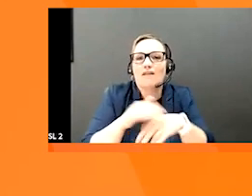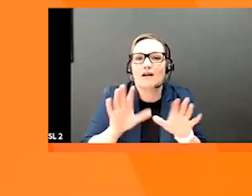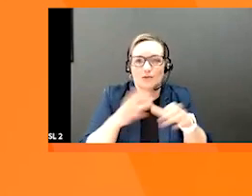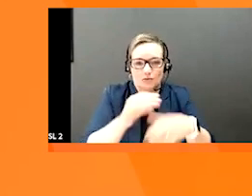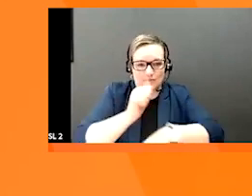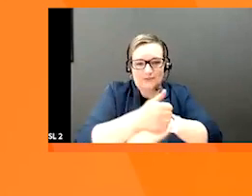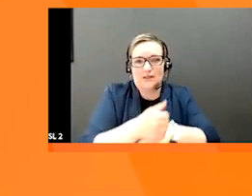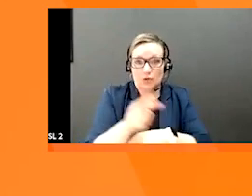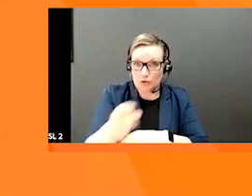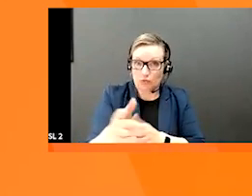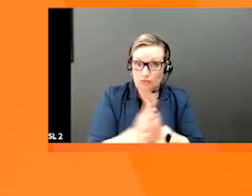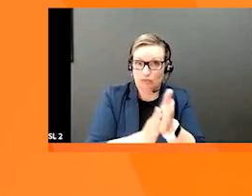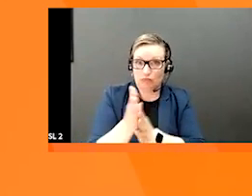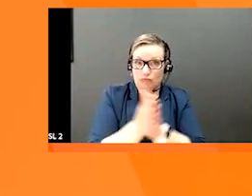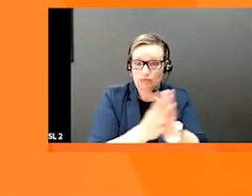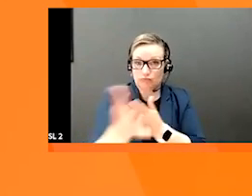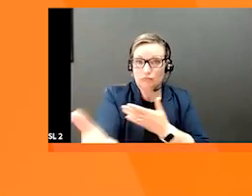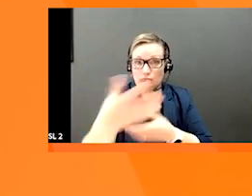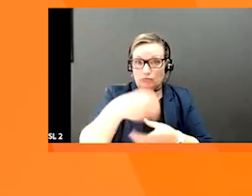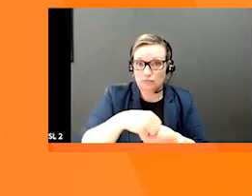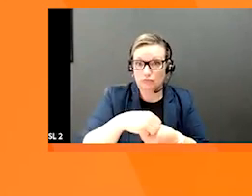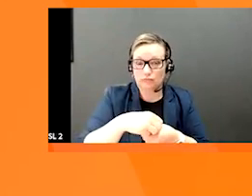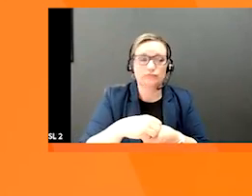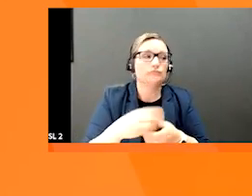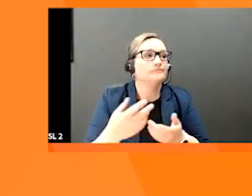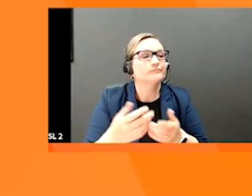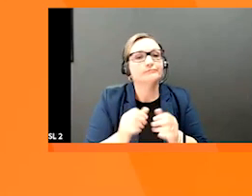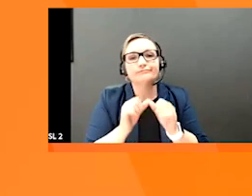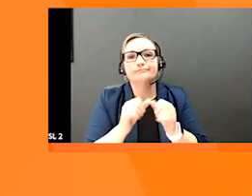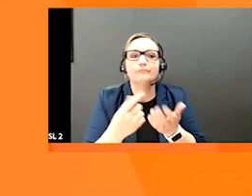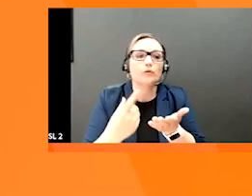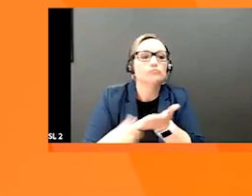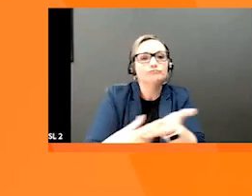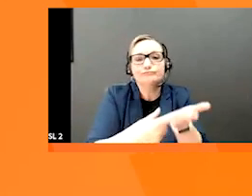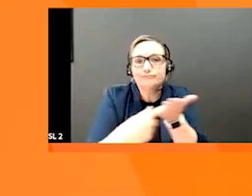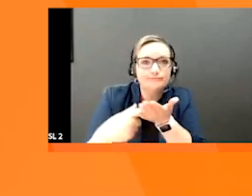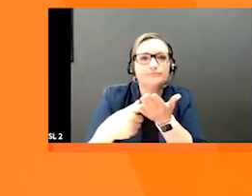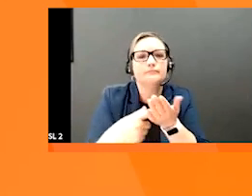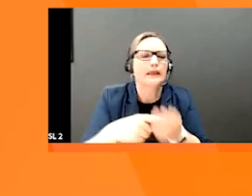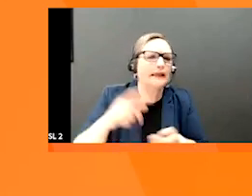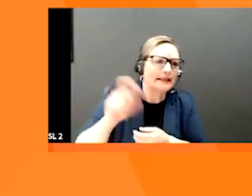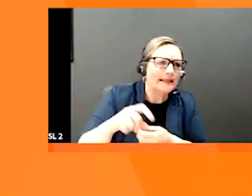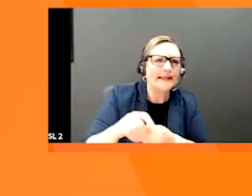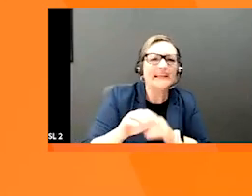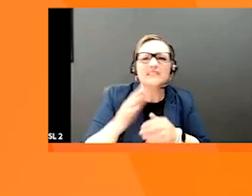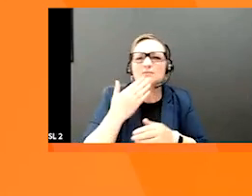link on the web page if you want to be a part of future discussions around sort of needs and